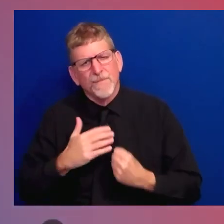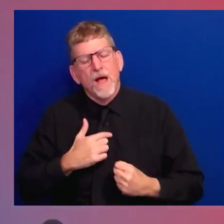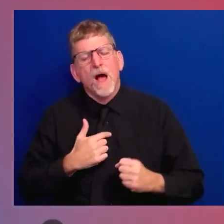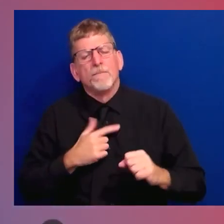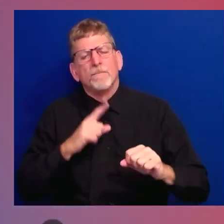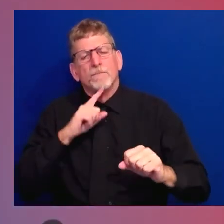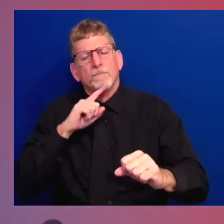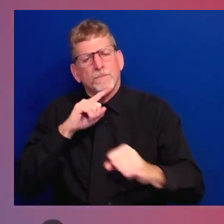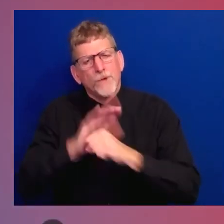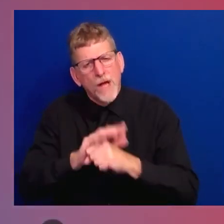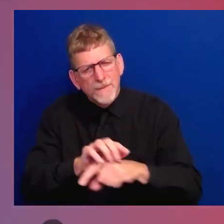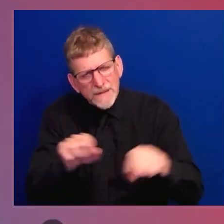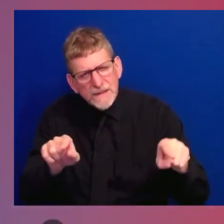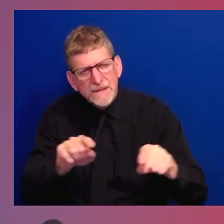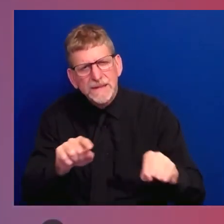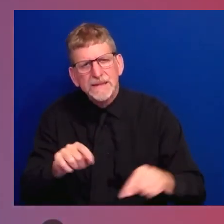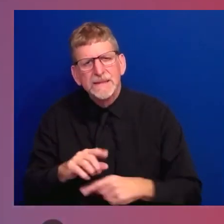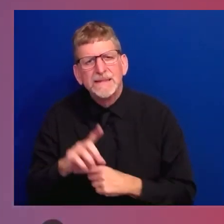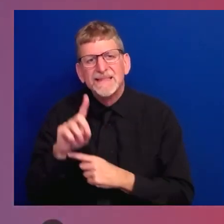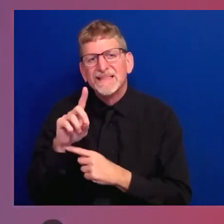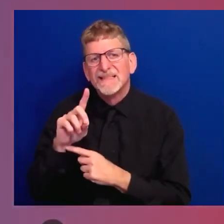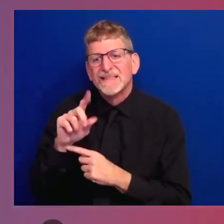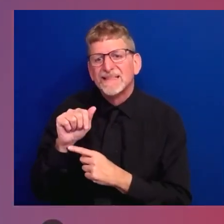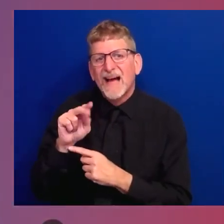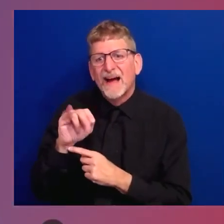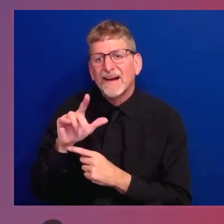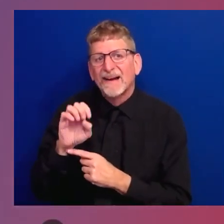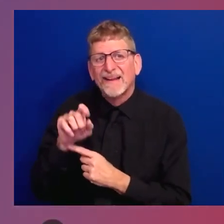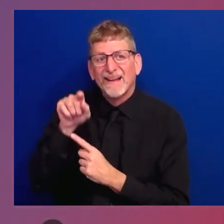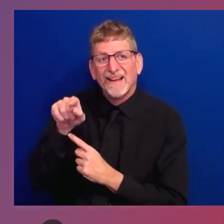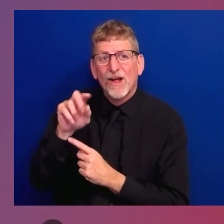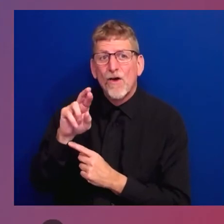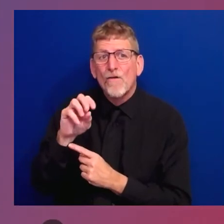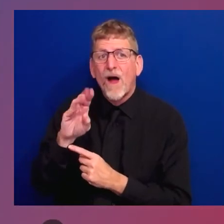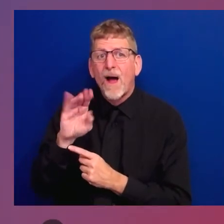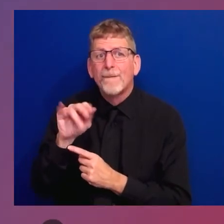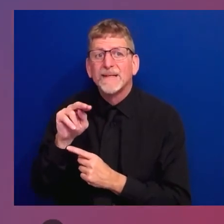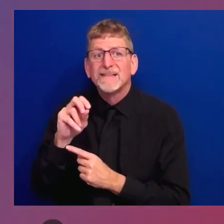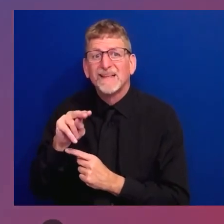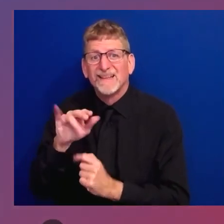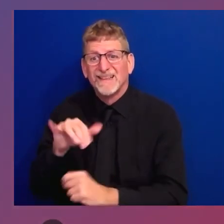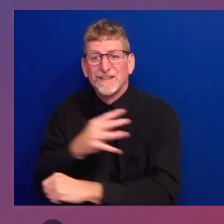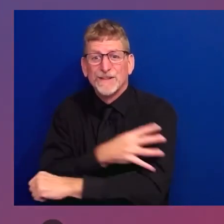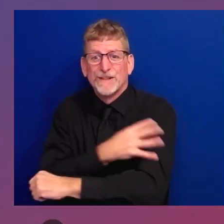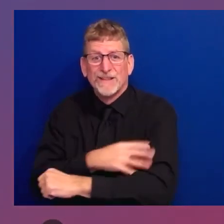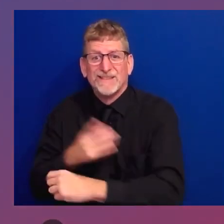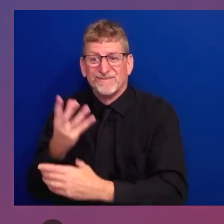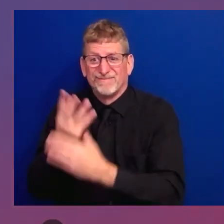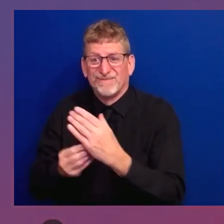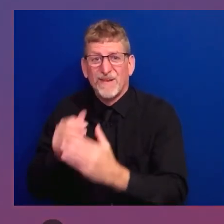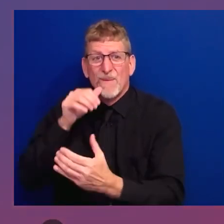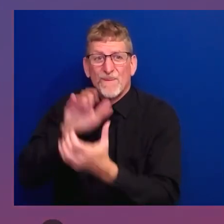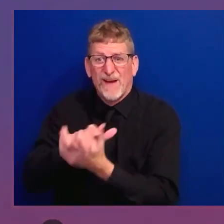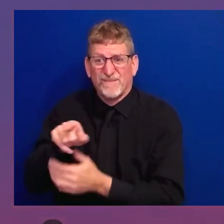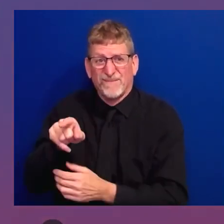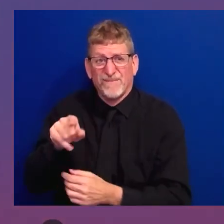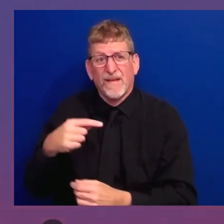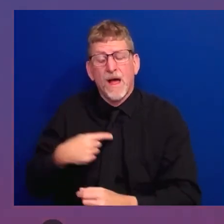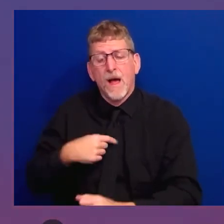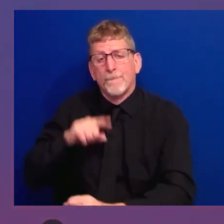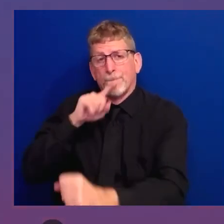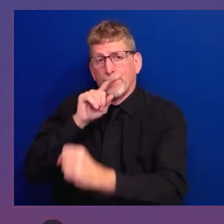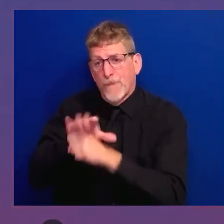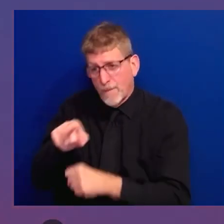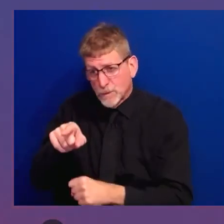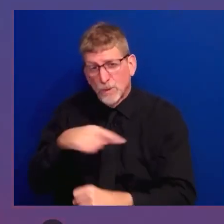that we'll do better. We must. We owe you. We owe you. I can't say enough